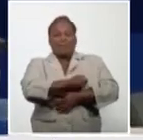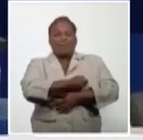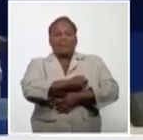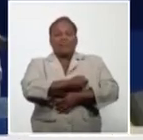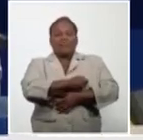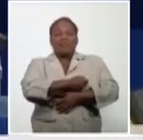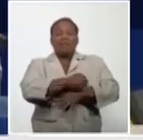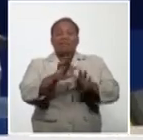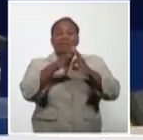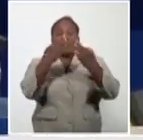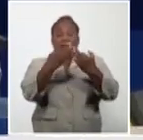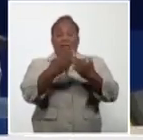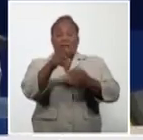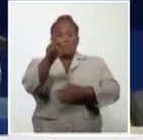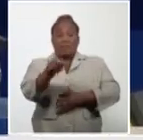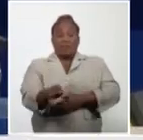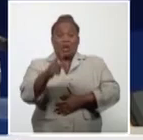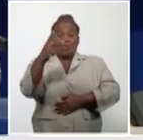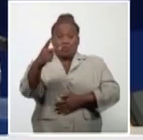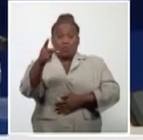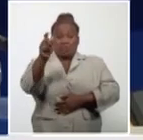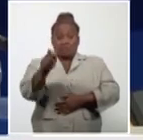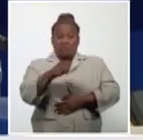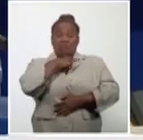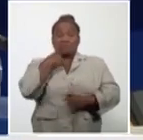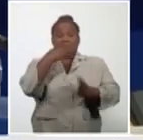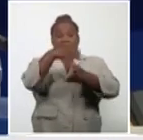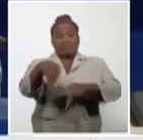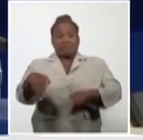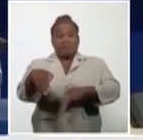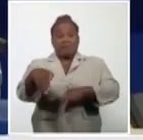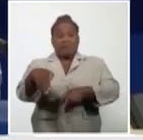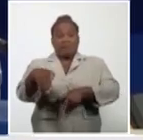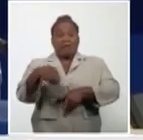died yesterday.